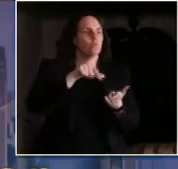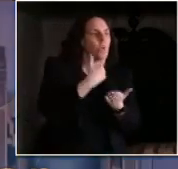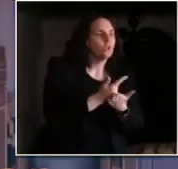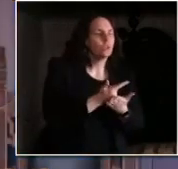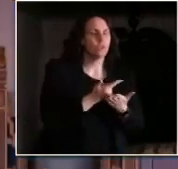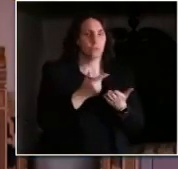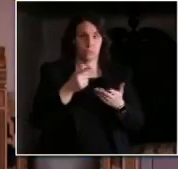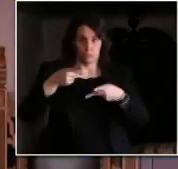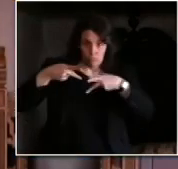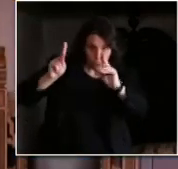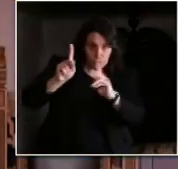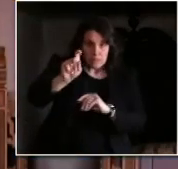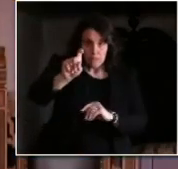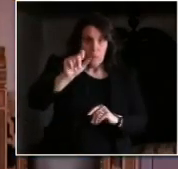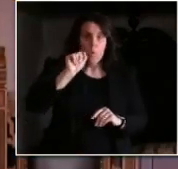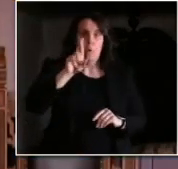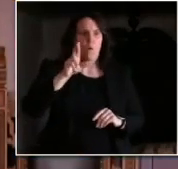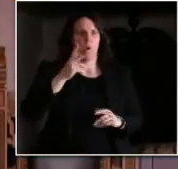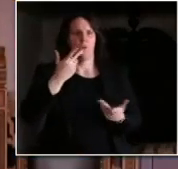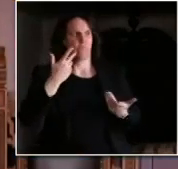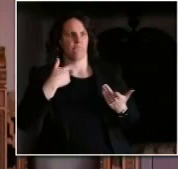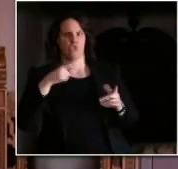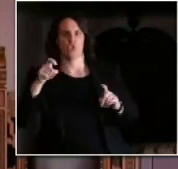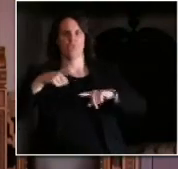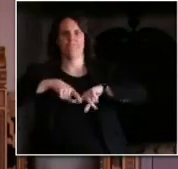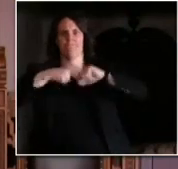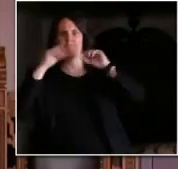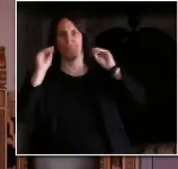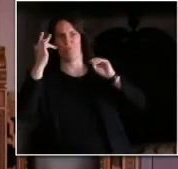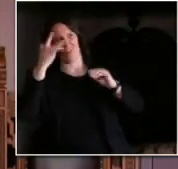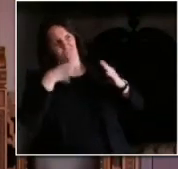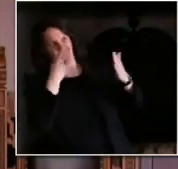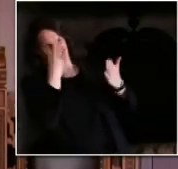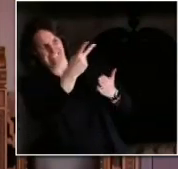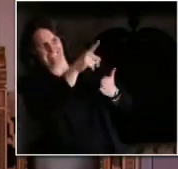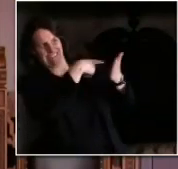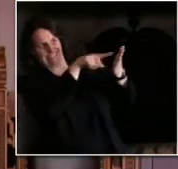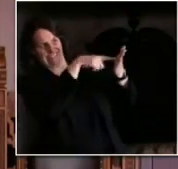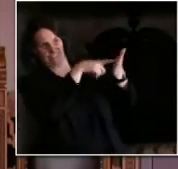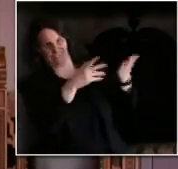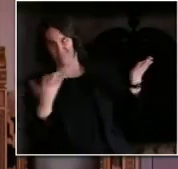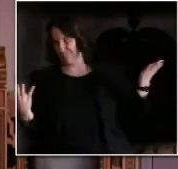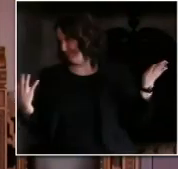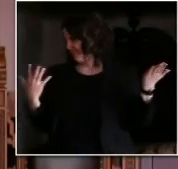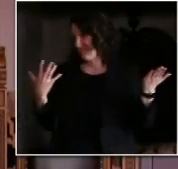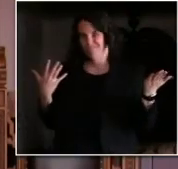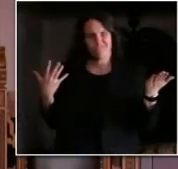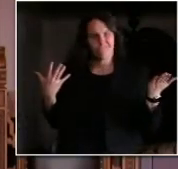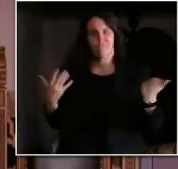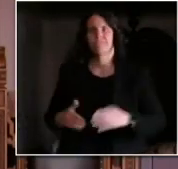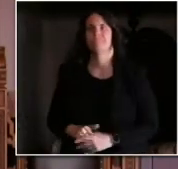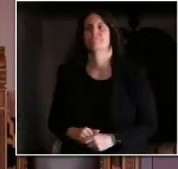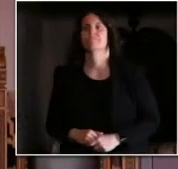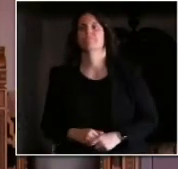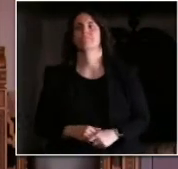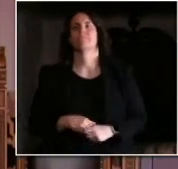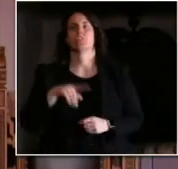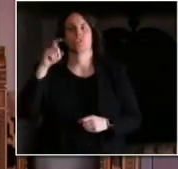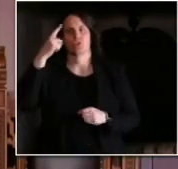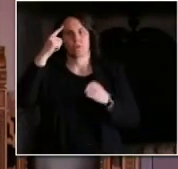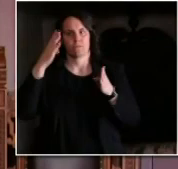Well, I'll give my off-the-cuff comment, and then I'll let Secretary Palm talk about this. But